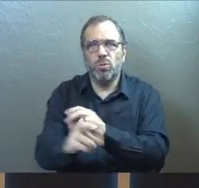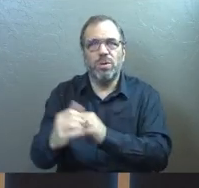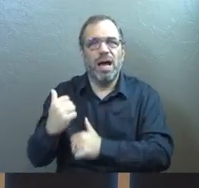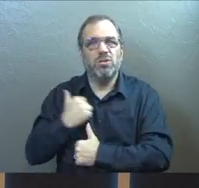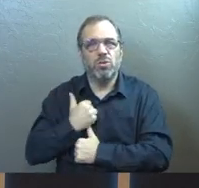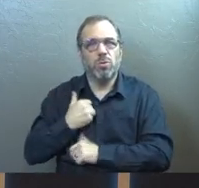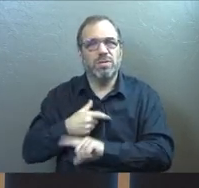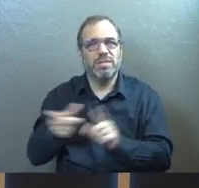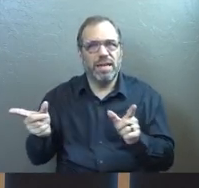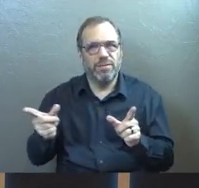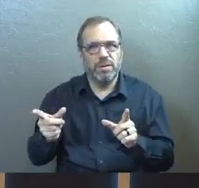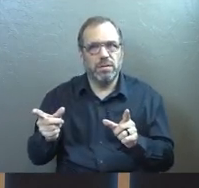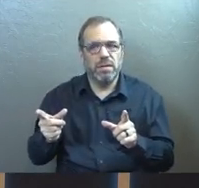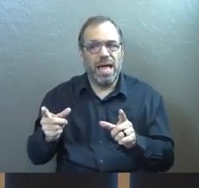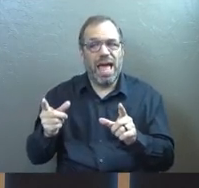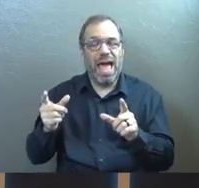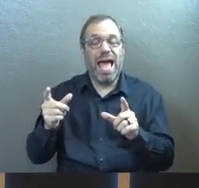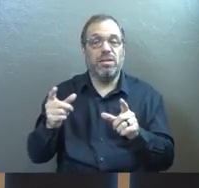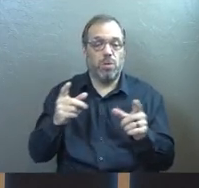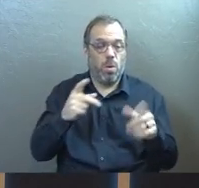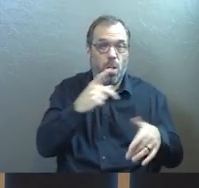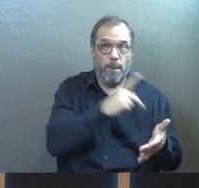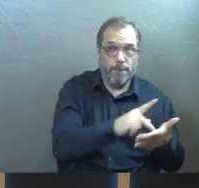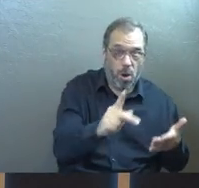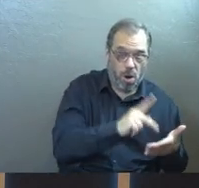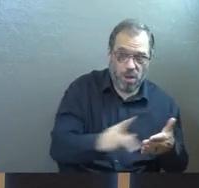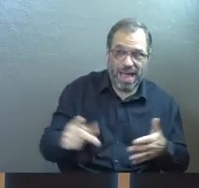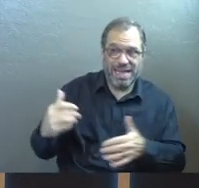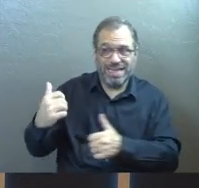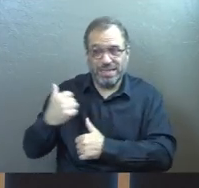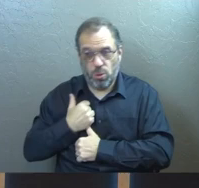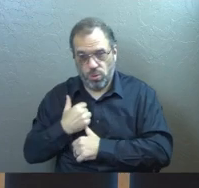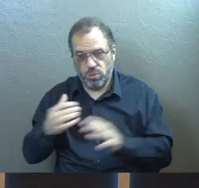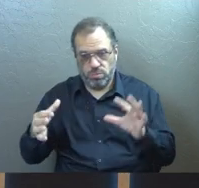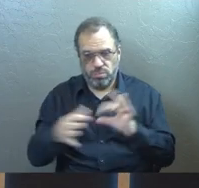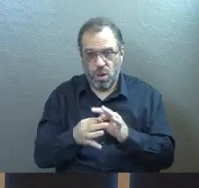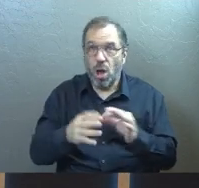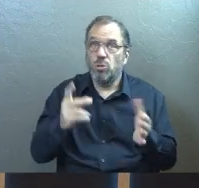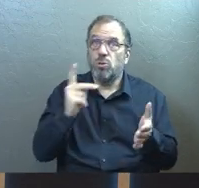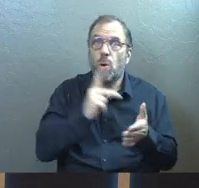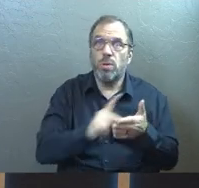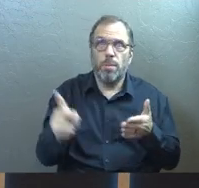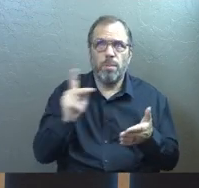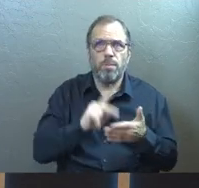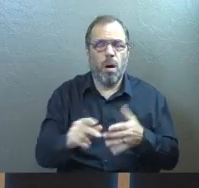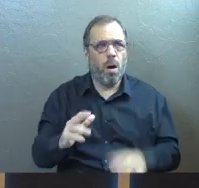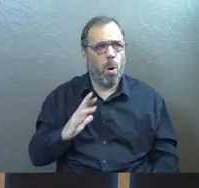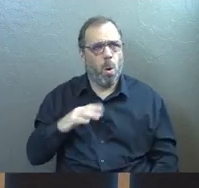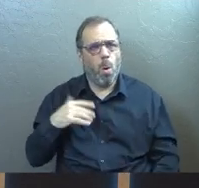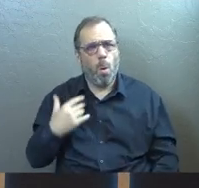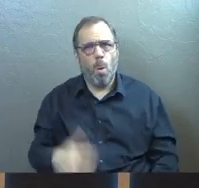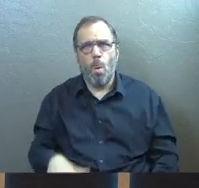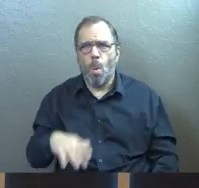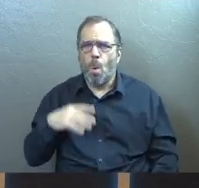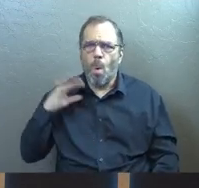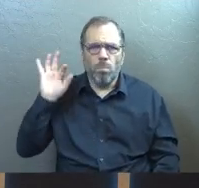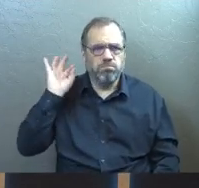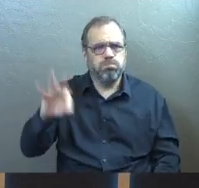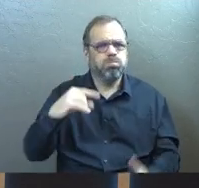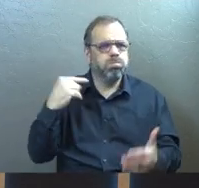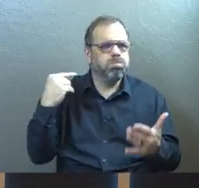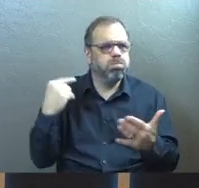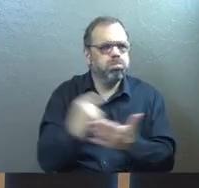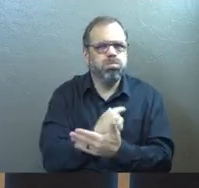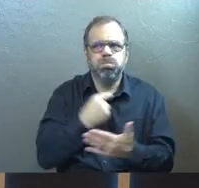soldier, would have to be chained to Paul. And so you've got the apostle Paul, the greatest, probably gospel preacher